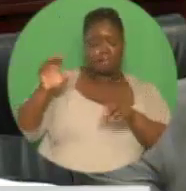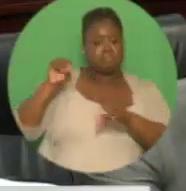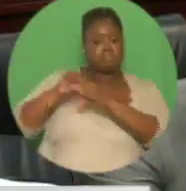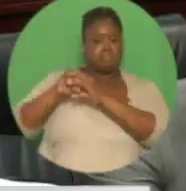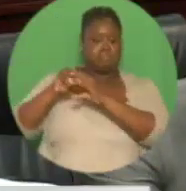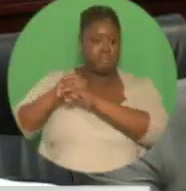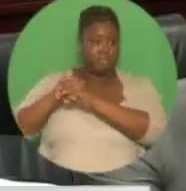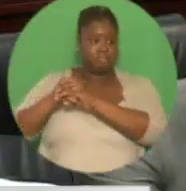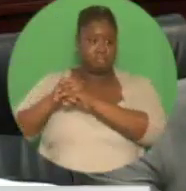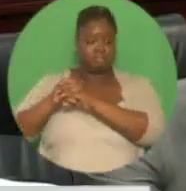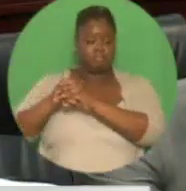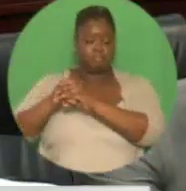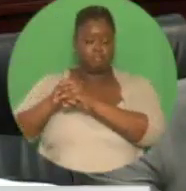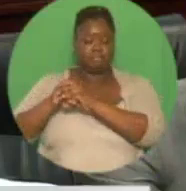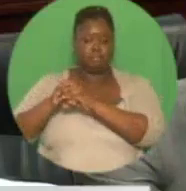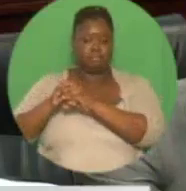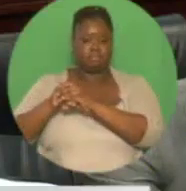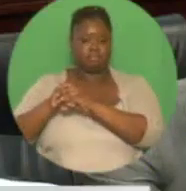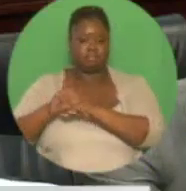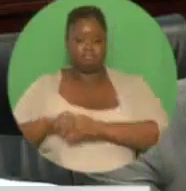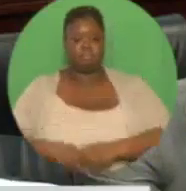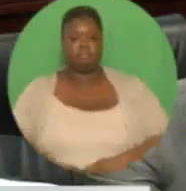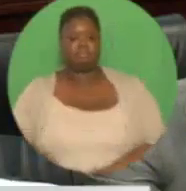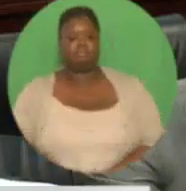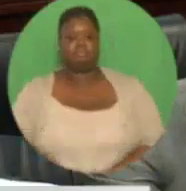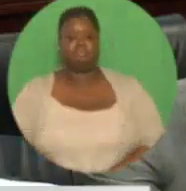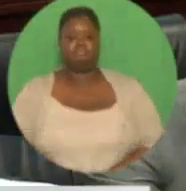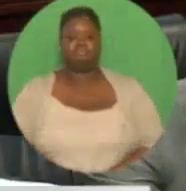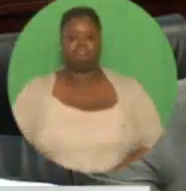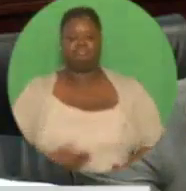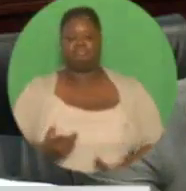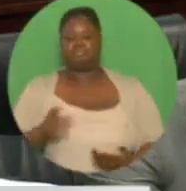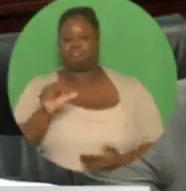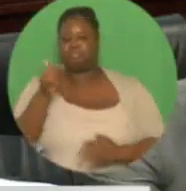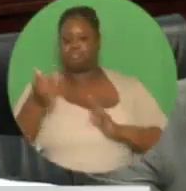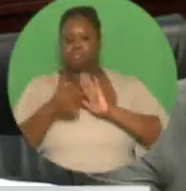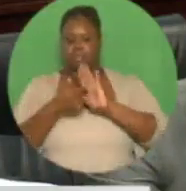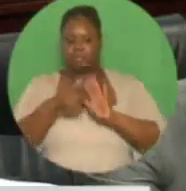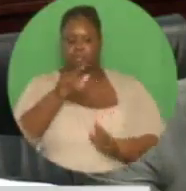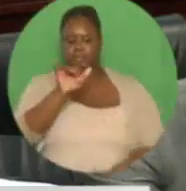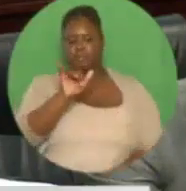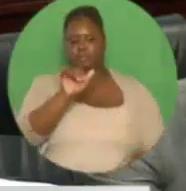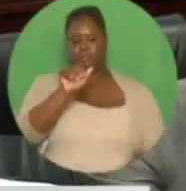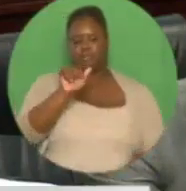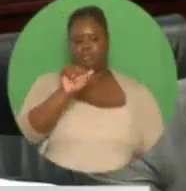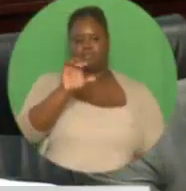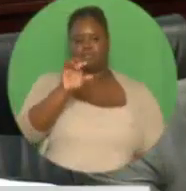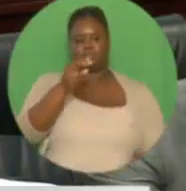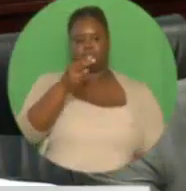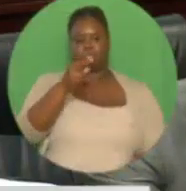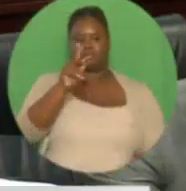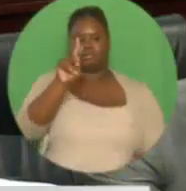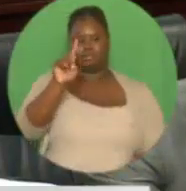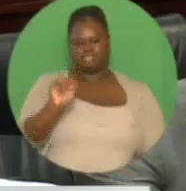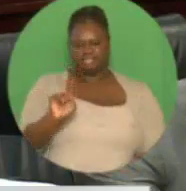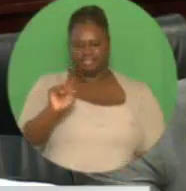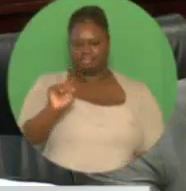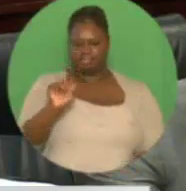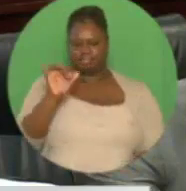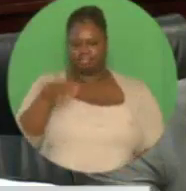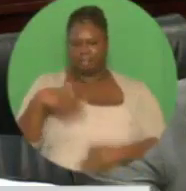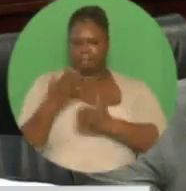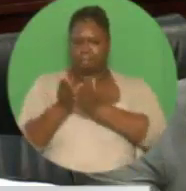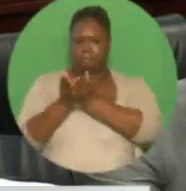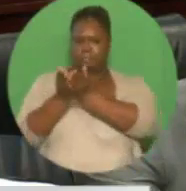but generate significant employment, the yachting sector. Madam Speaker, our yachting policy is already paying dividends.